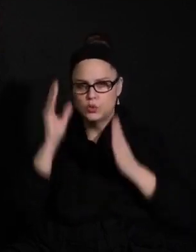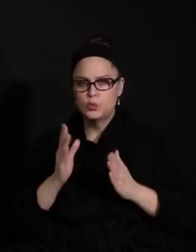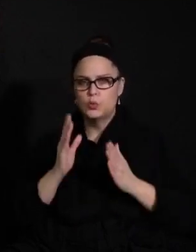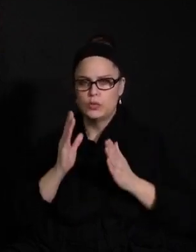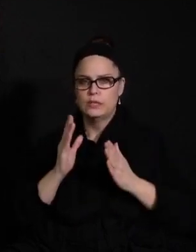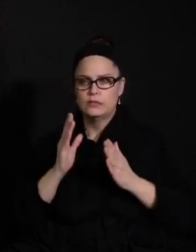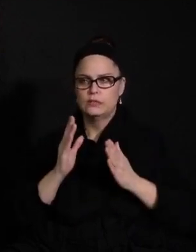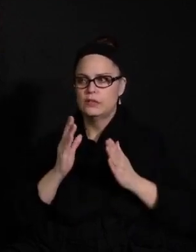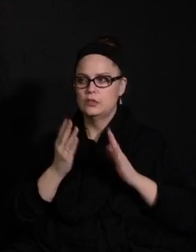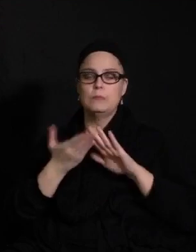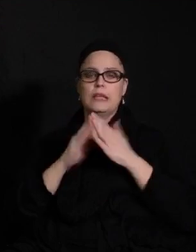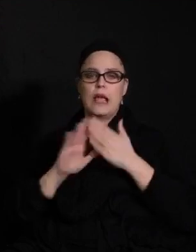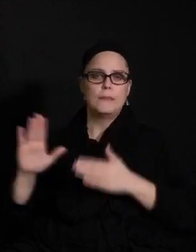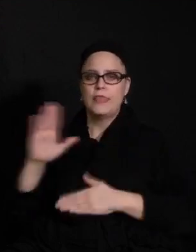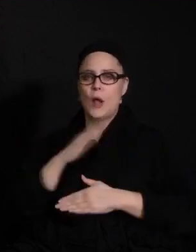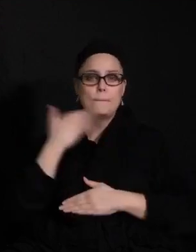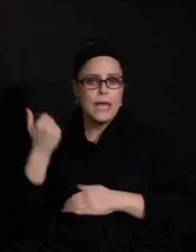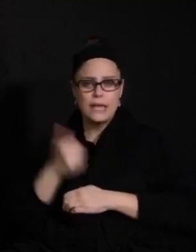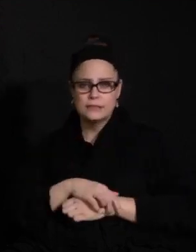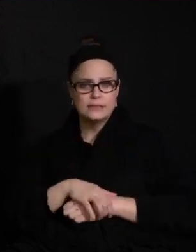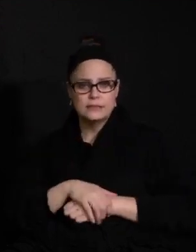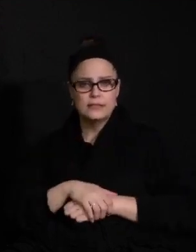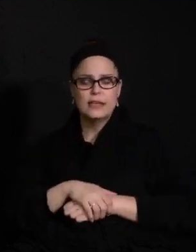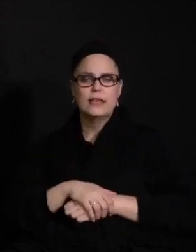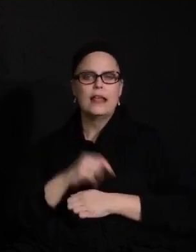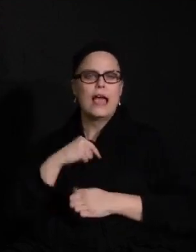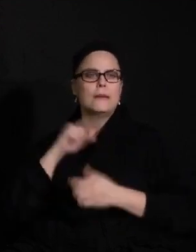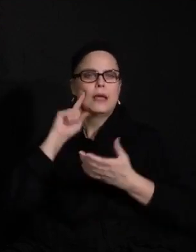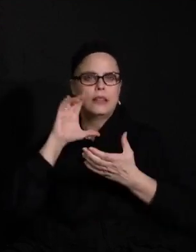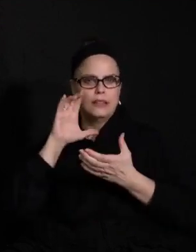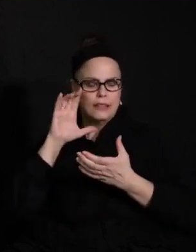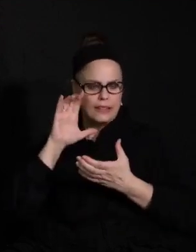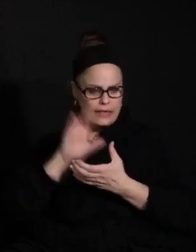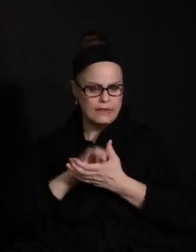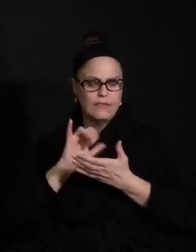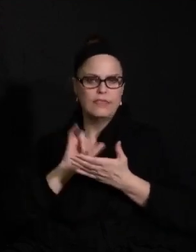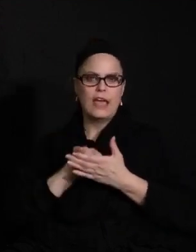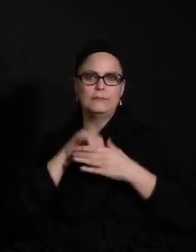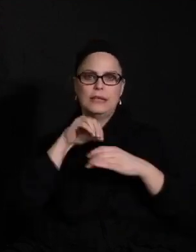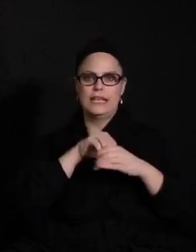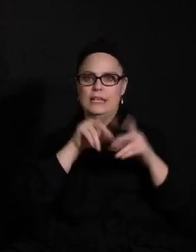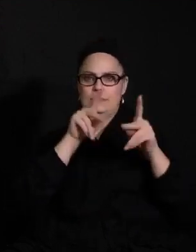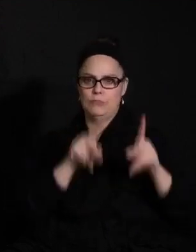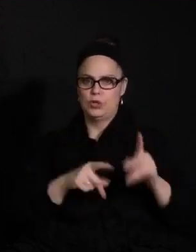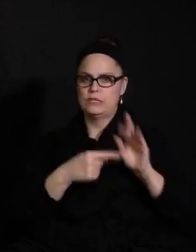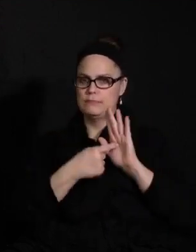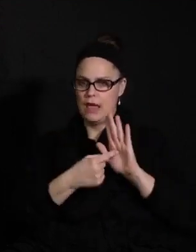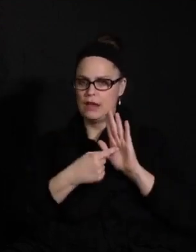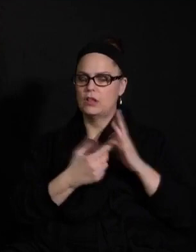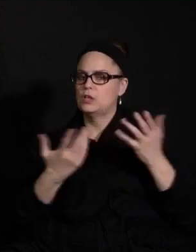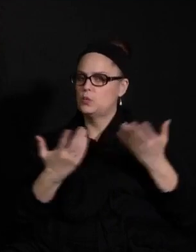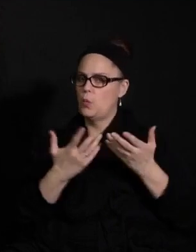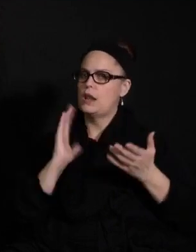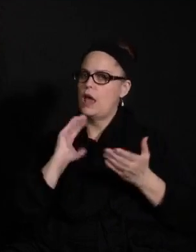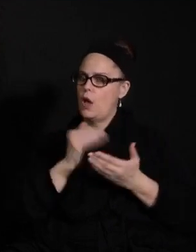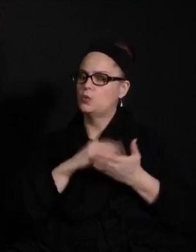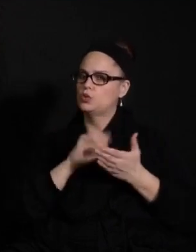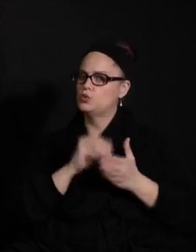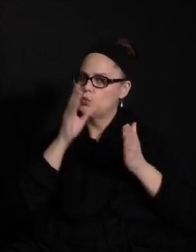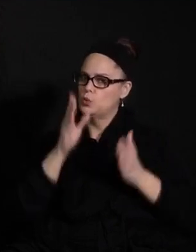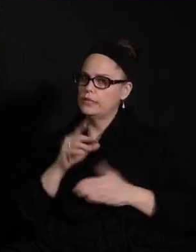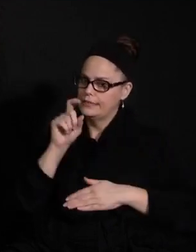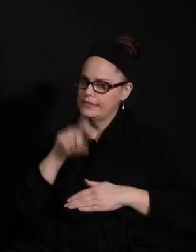that they can. And I believe that shifting to an in-person model is what our students need right now who choose to.